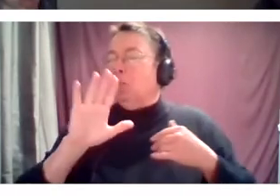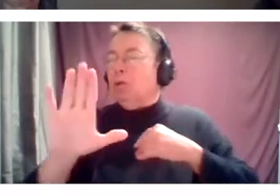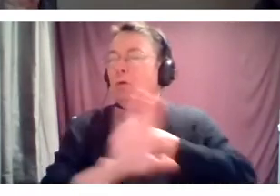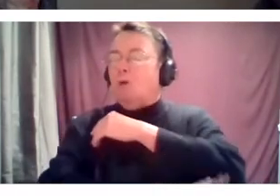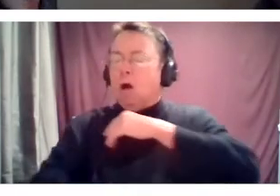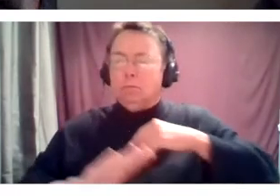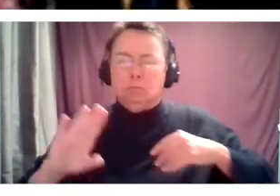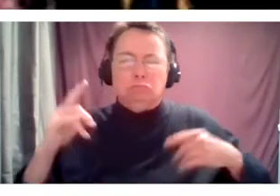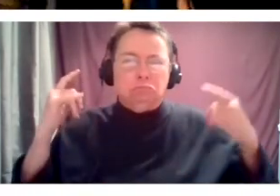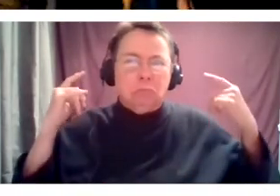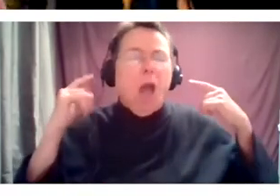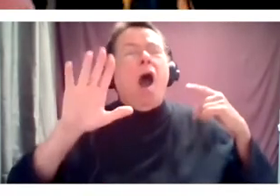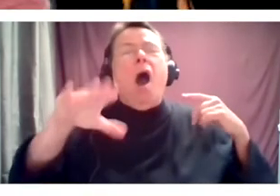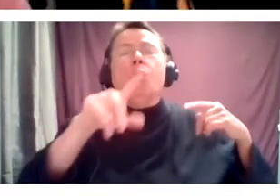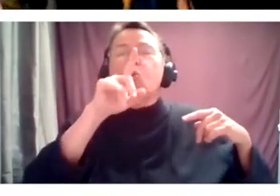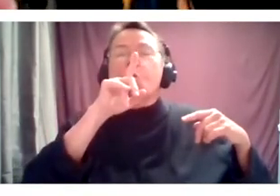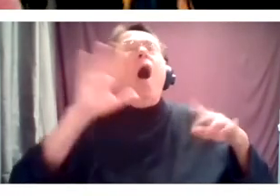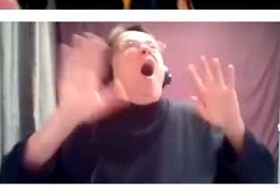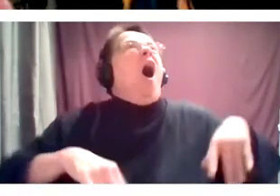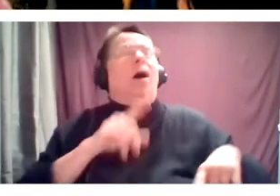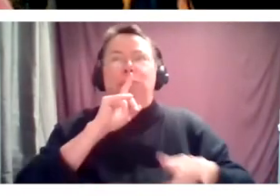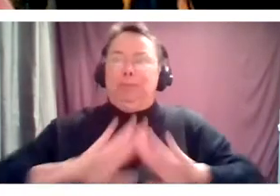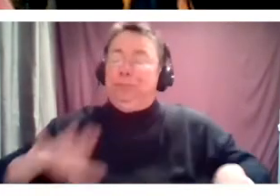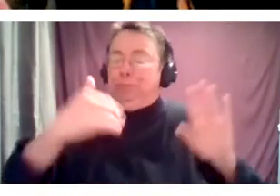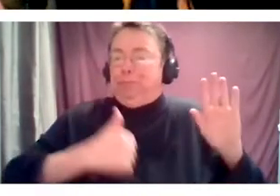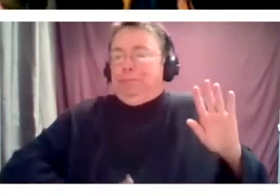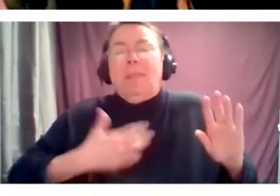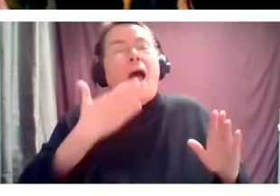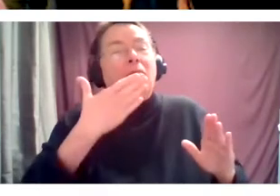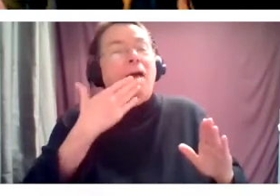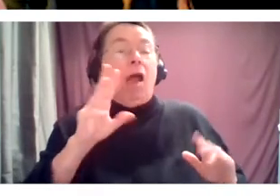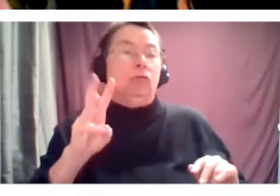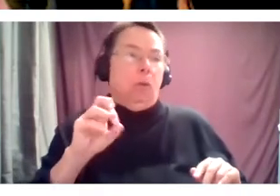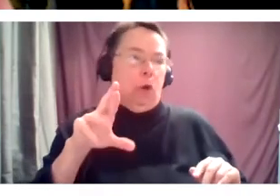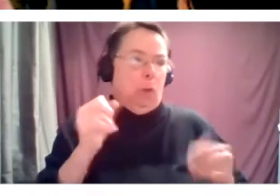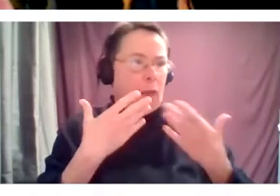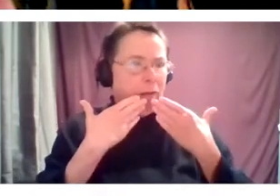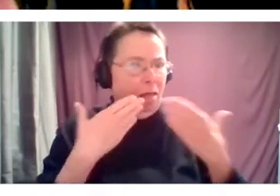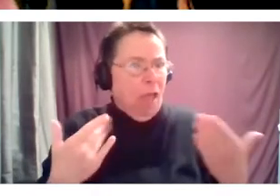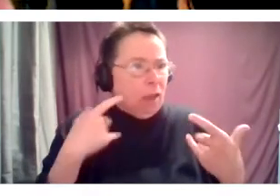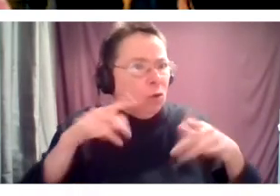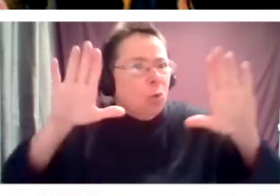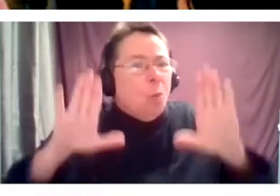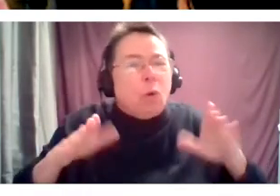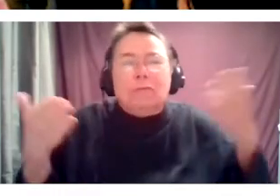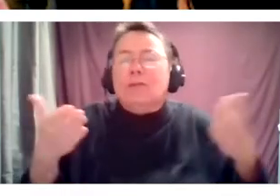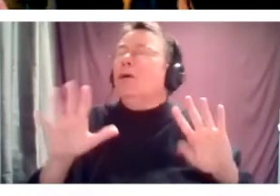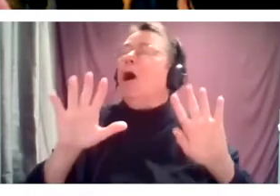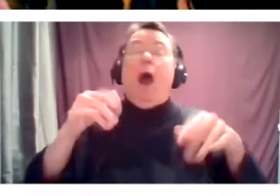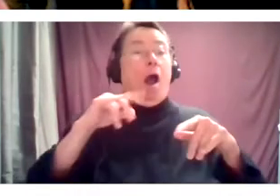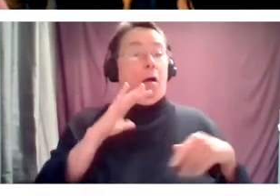Oh, you're muted. There we go. Muted. Yes, thank you so much. And thanks, WERS. This is amazing. Yeah, our fall, I mean, we are